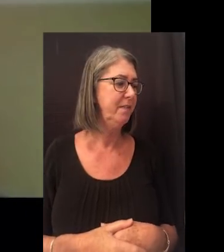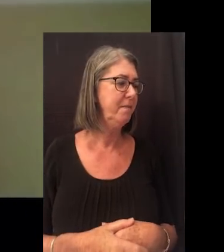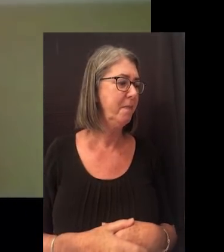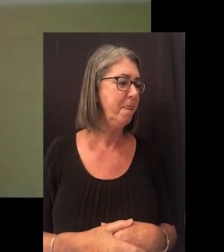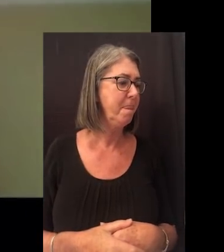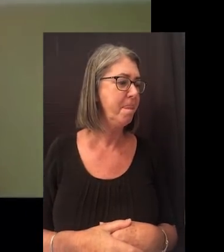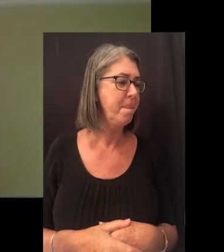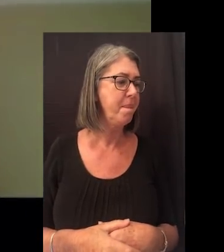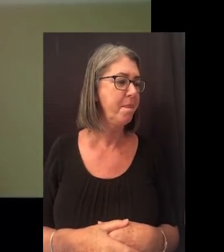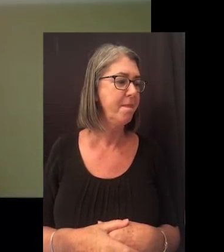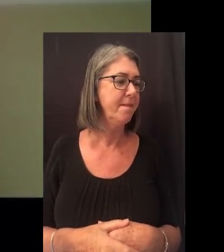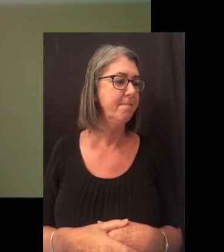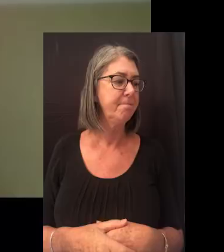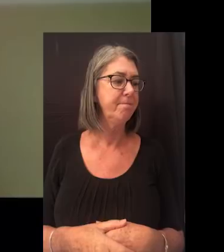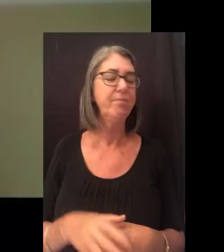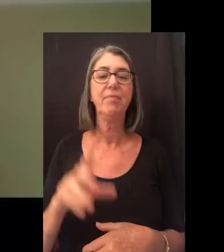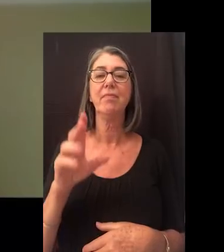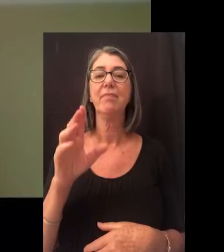wishes.